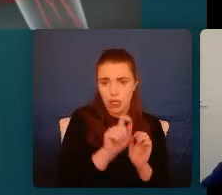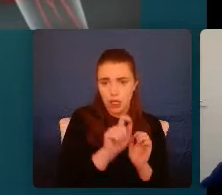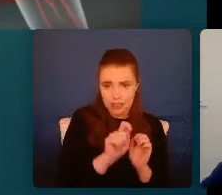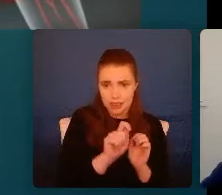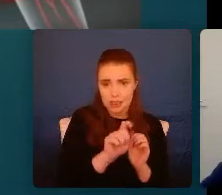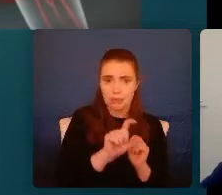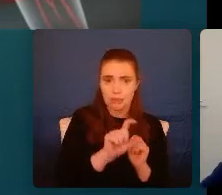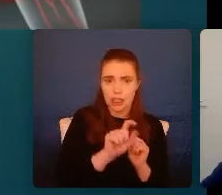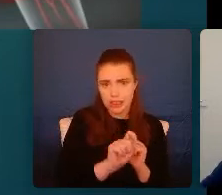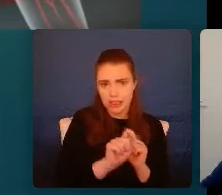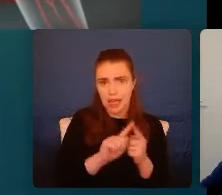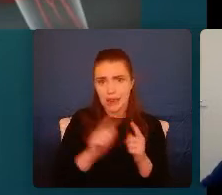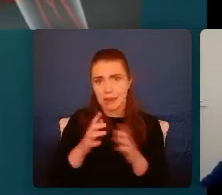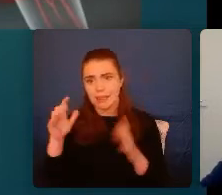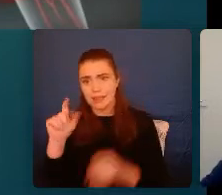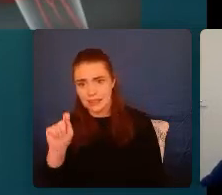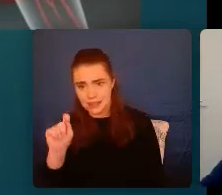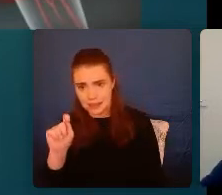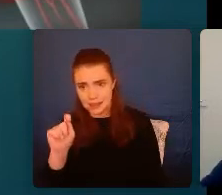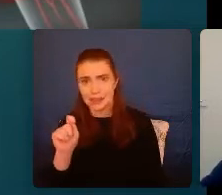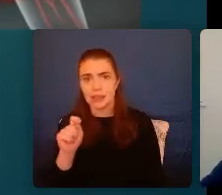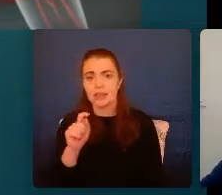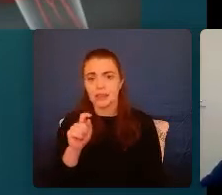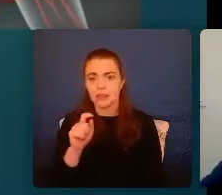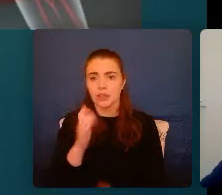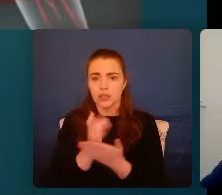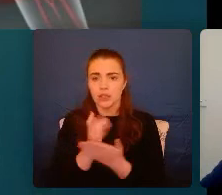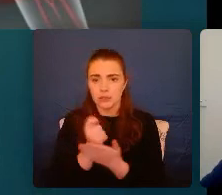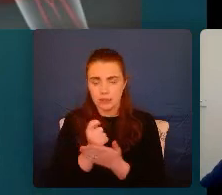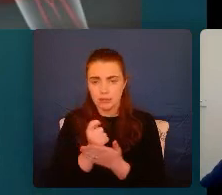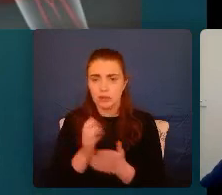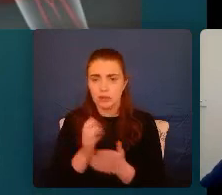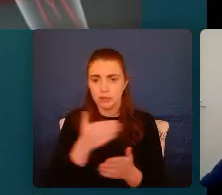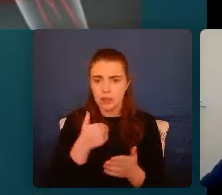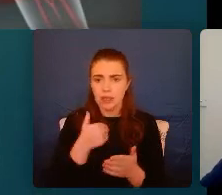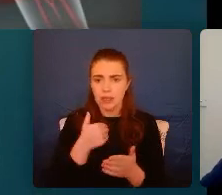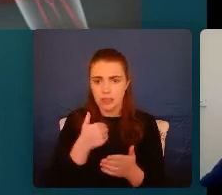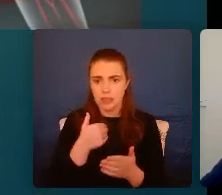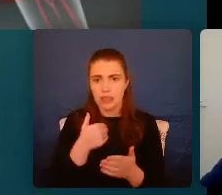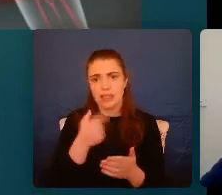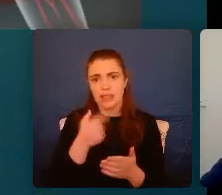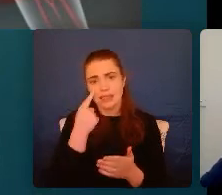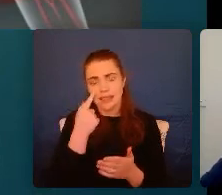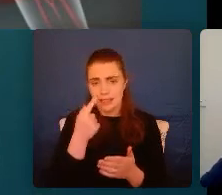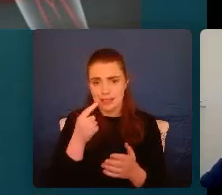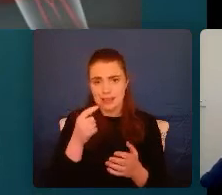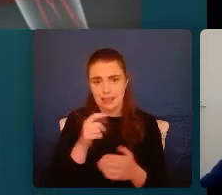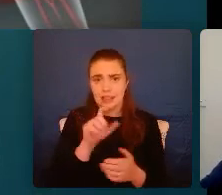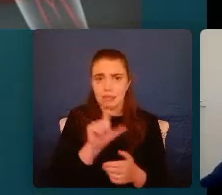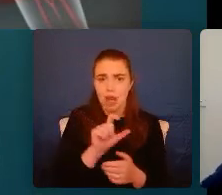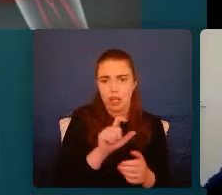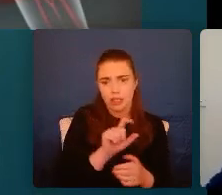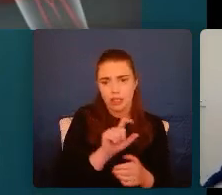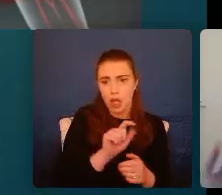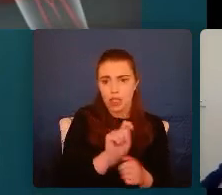Sometimes we can be a little invalidating of small, what we perceive to be everyday traumas, and only